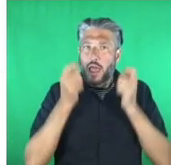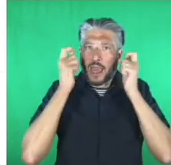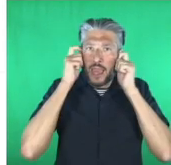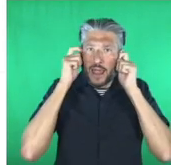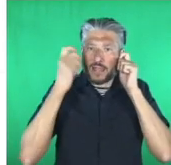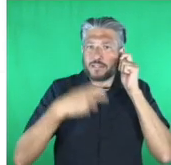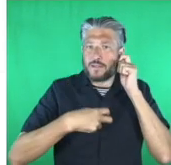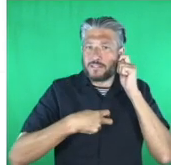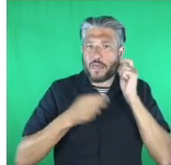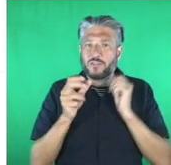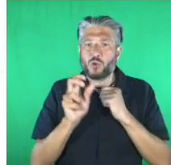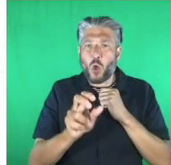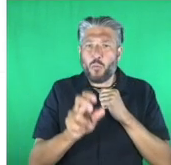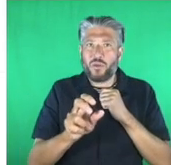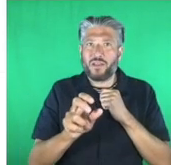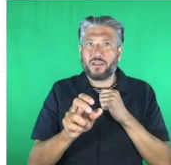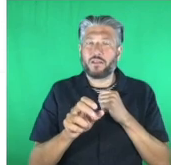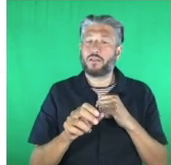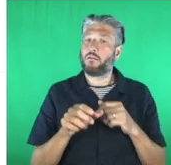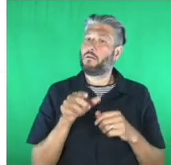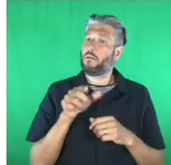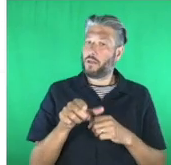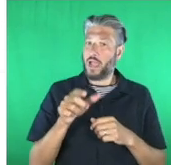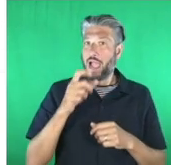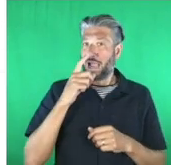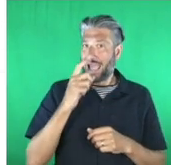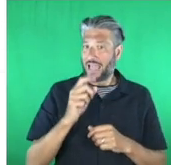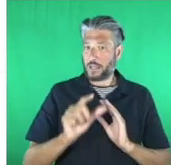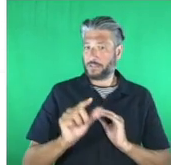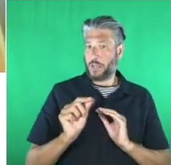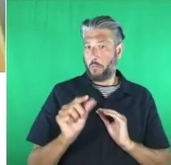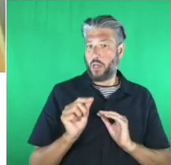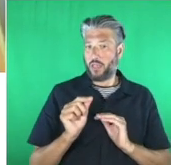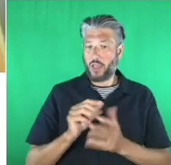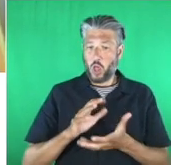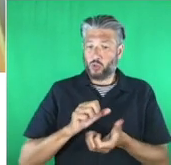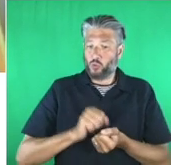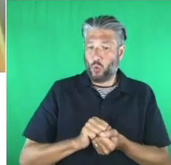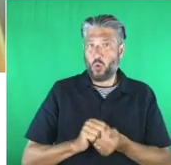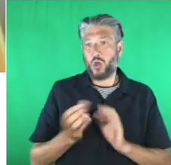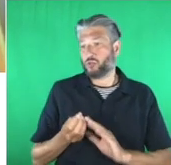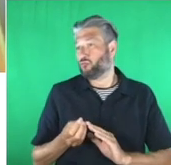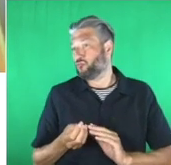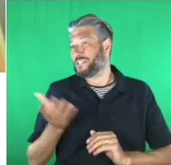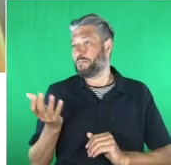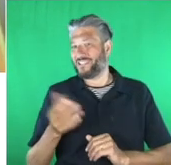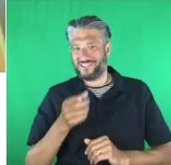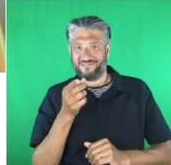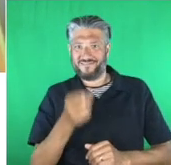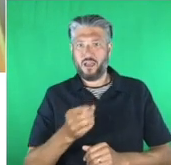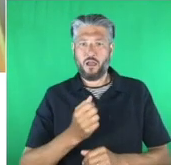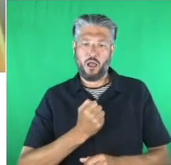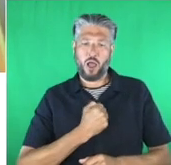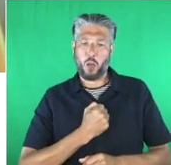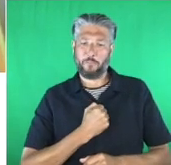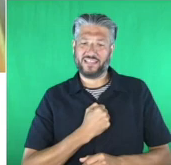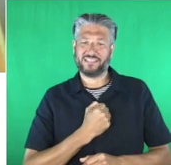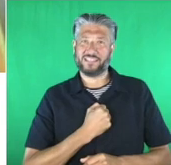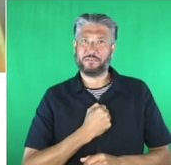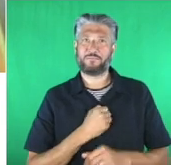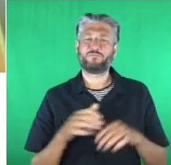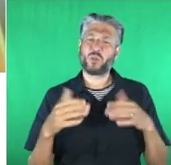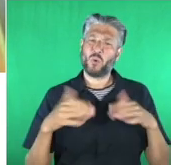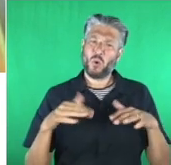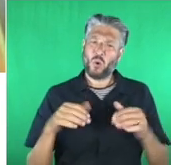app that can sample store and transmit an individual's heartbeat as i've said before all the entries were inspirational